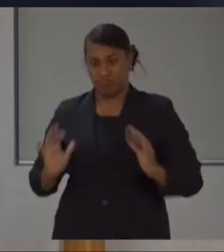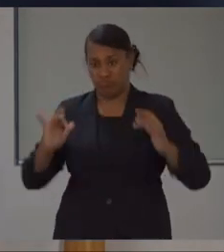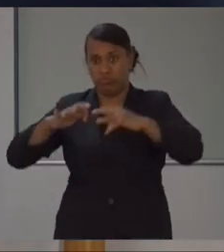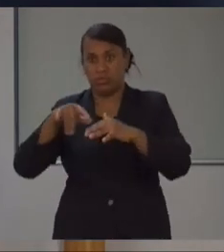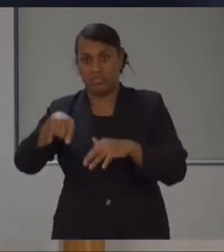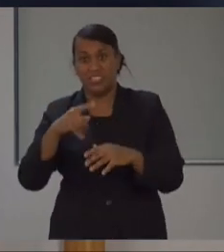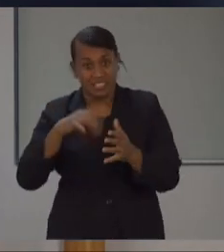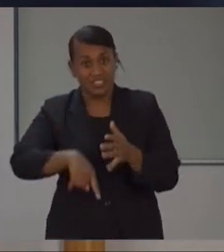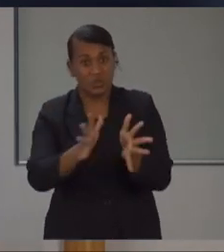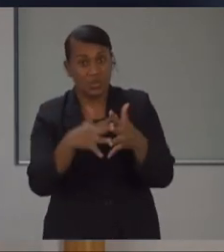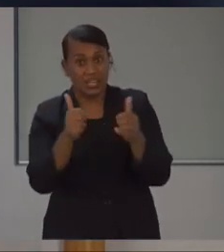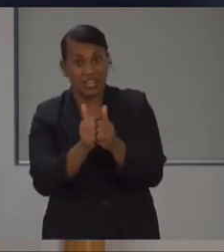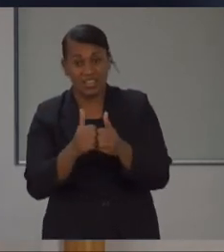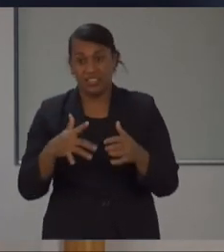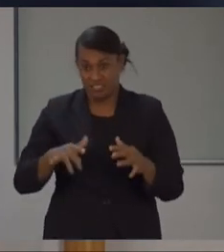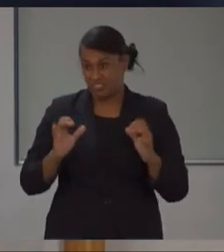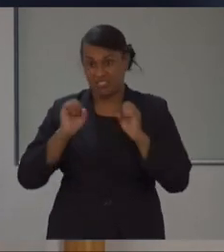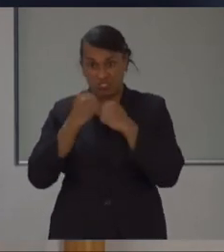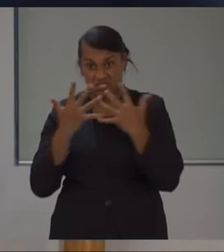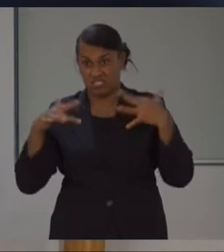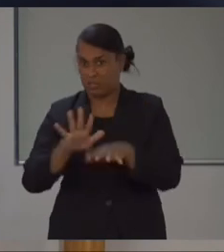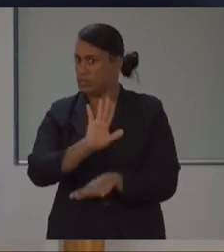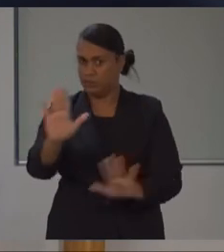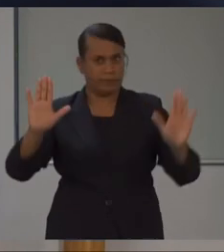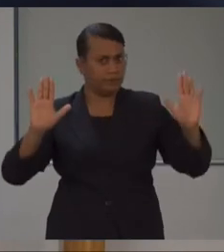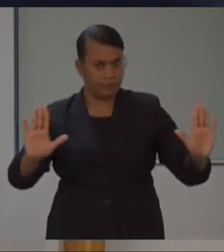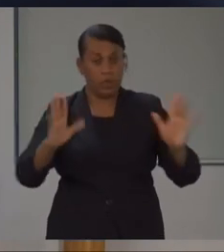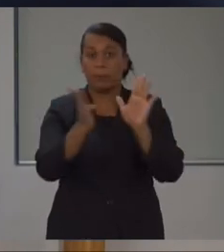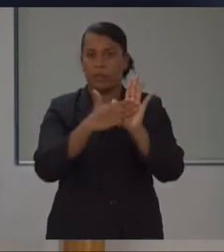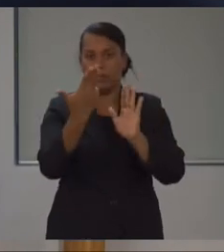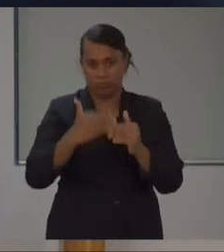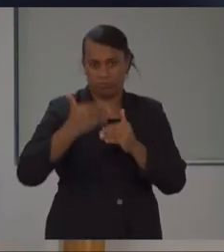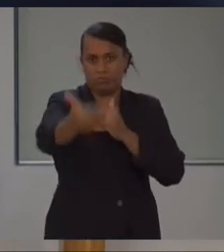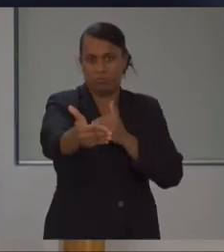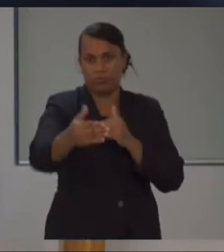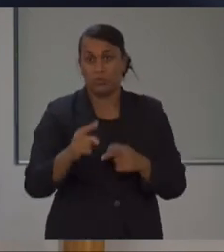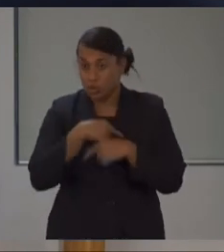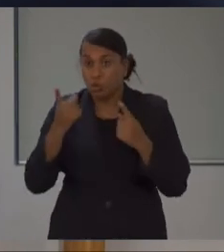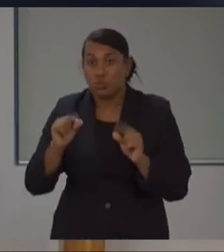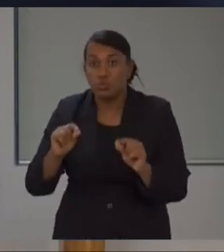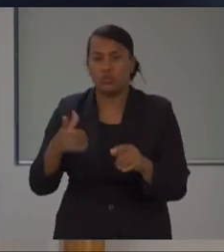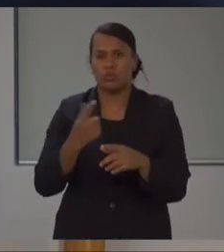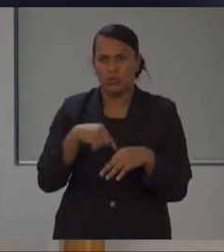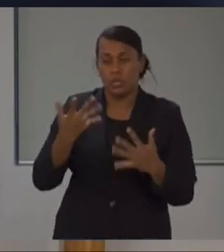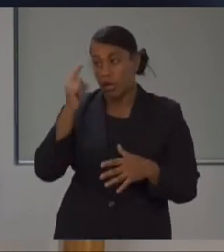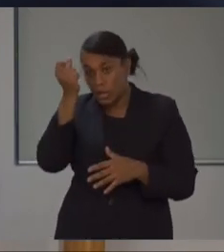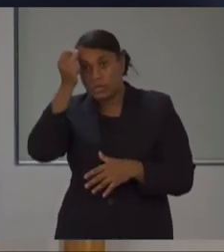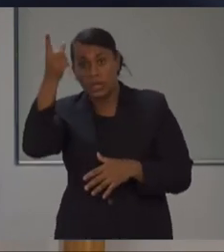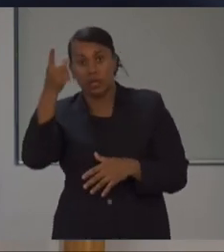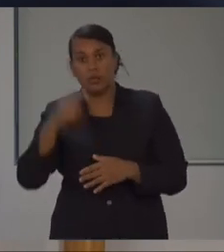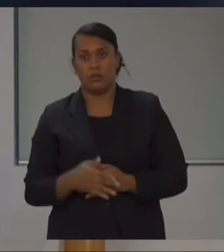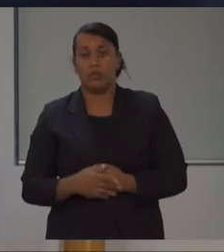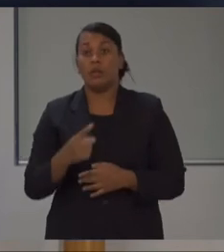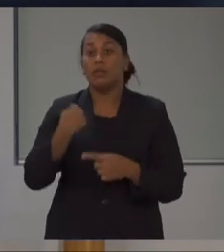20 or less. So these are things that have been done because we understand at this moment in time that we in Fiji, we have